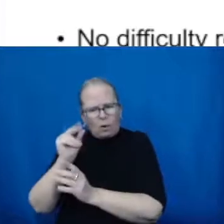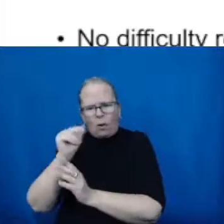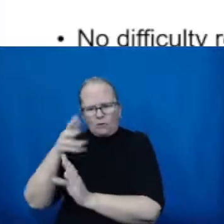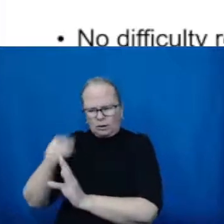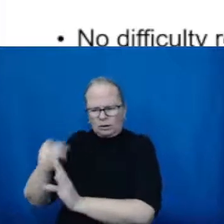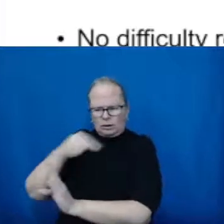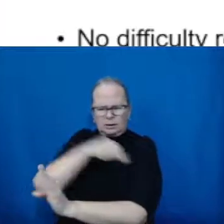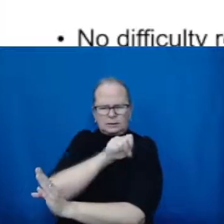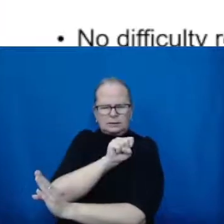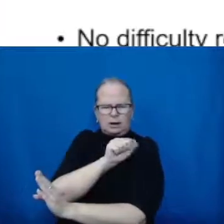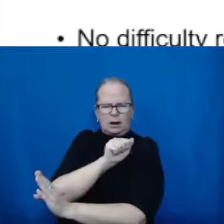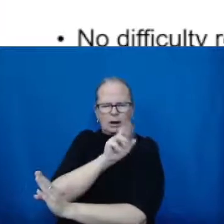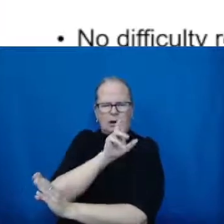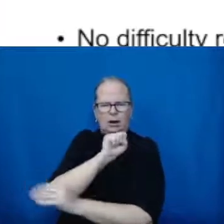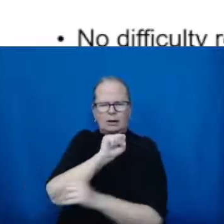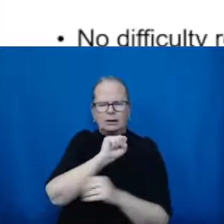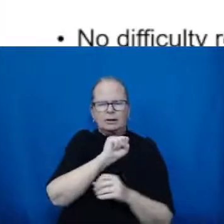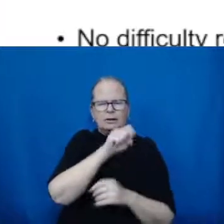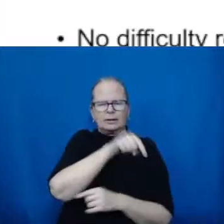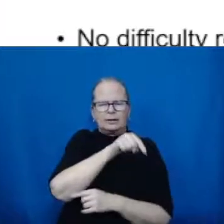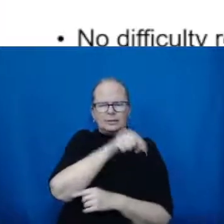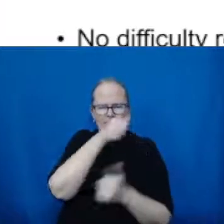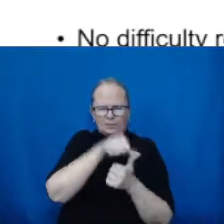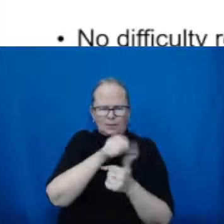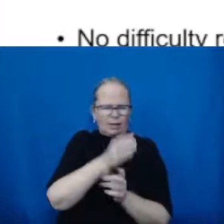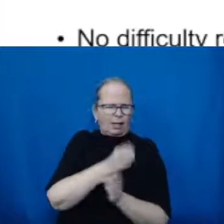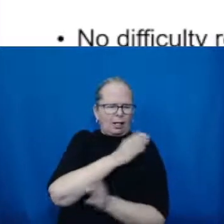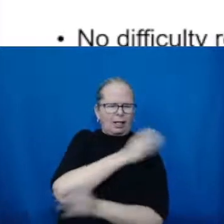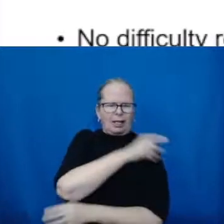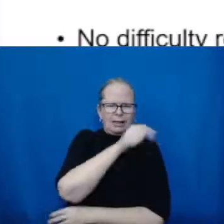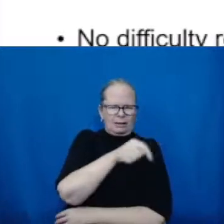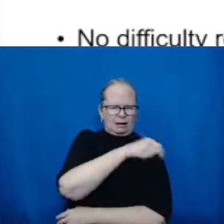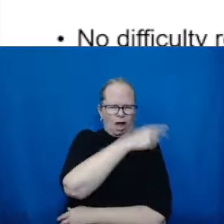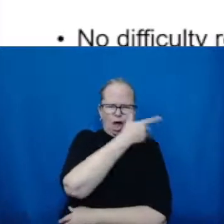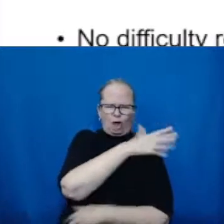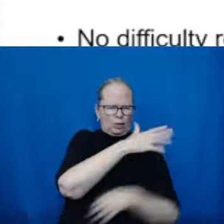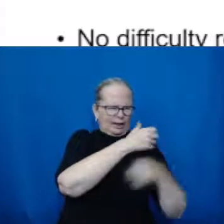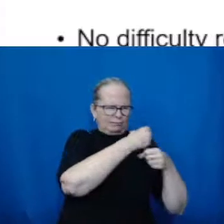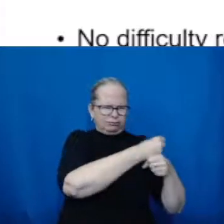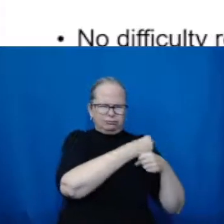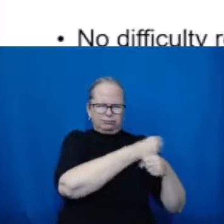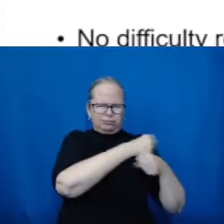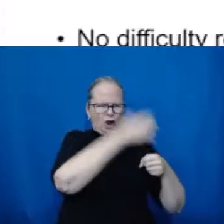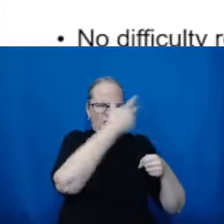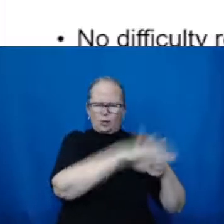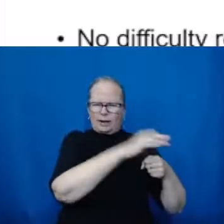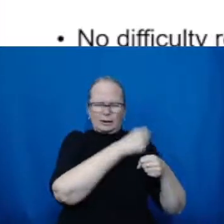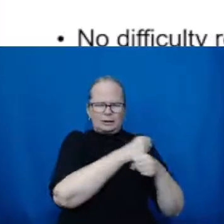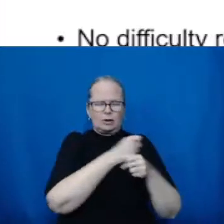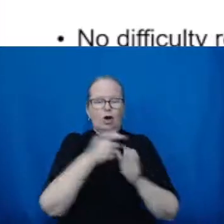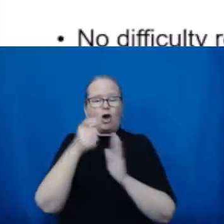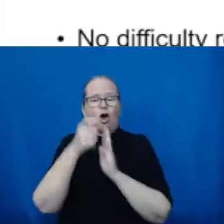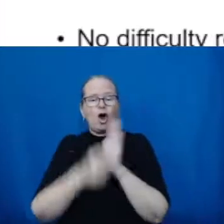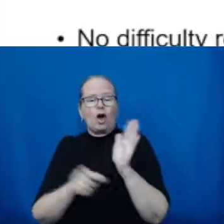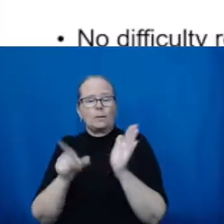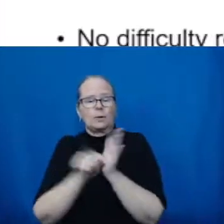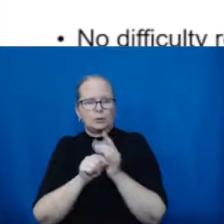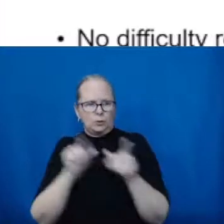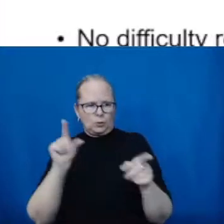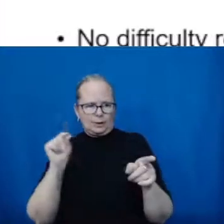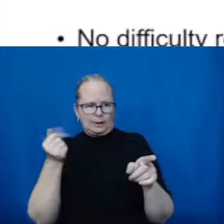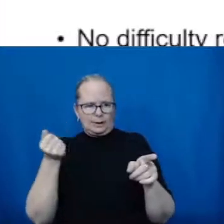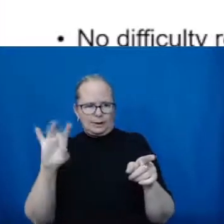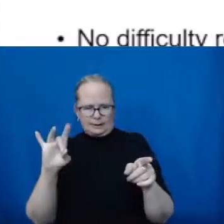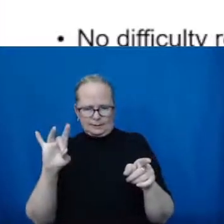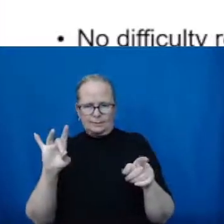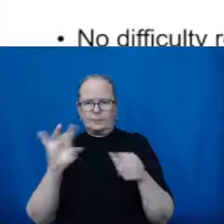in here too, is an article about mRNA vaccines that was published in 2018. So even pre-COVID, there were a number of